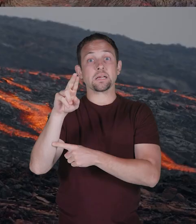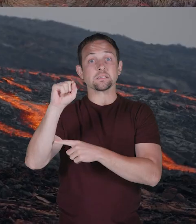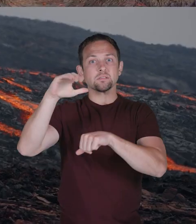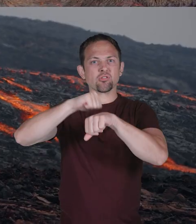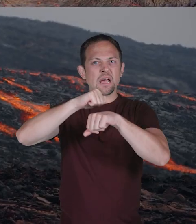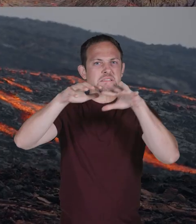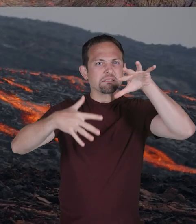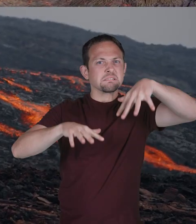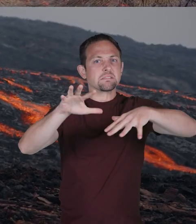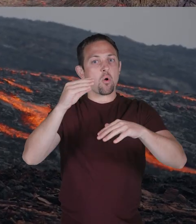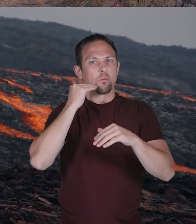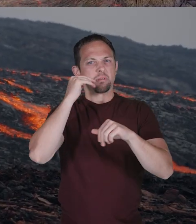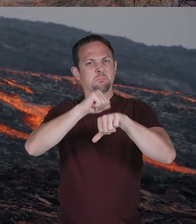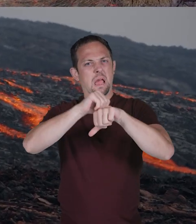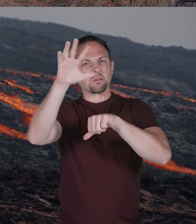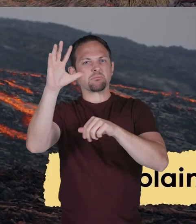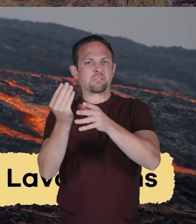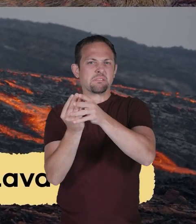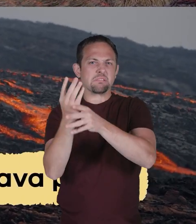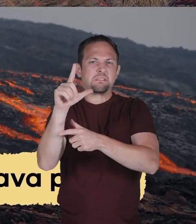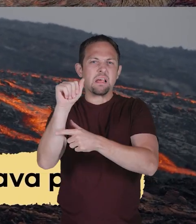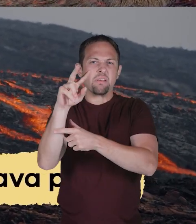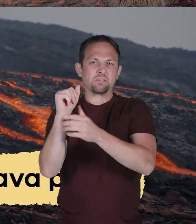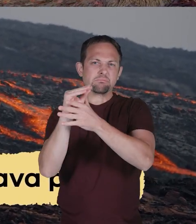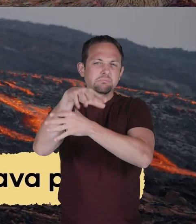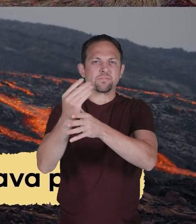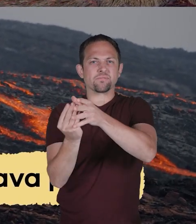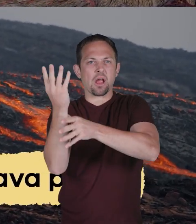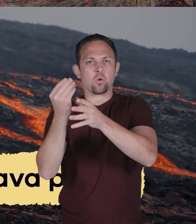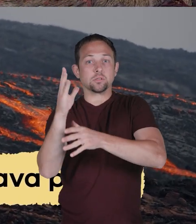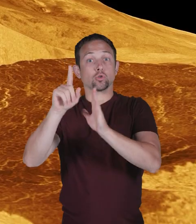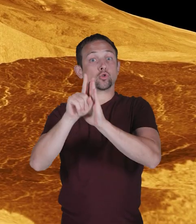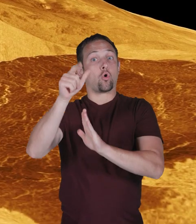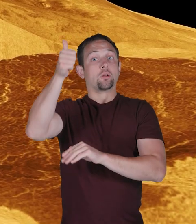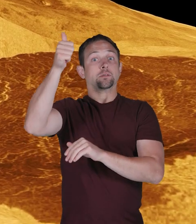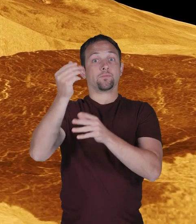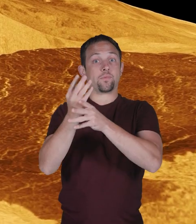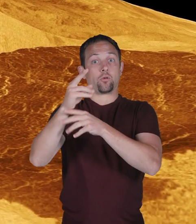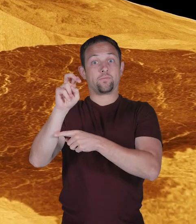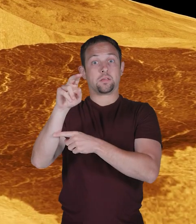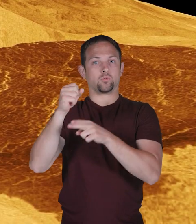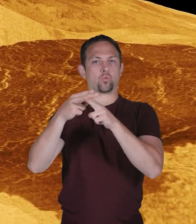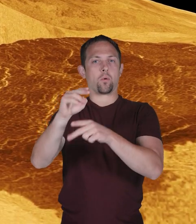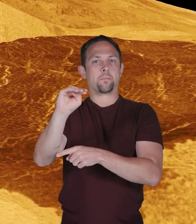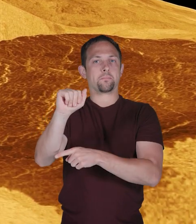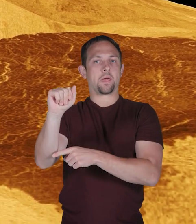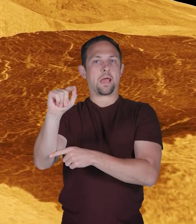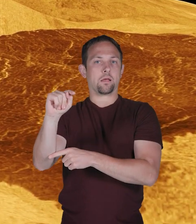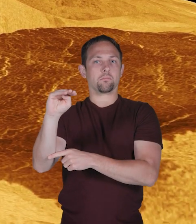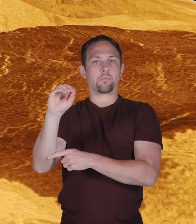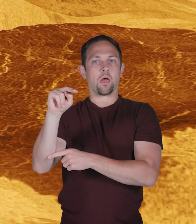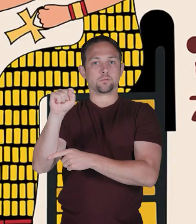Venus's rocky surface is home to mountains, lava plains, and volcanoes. The tallest volcano on Venus is called